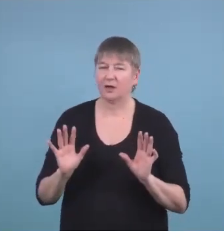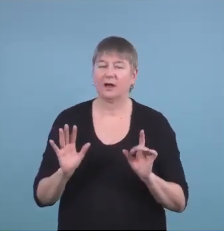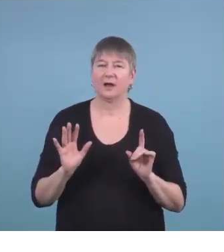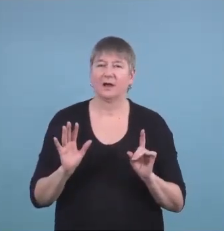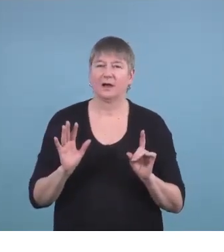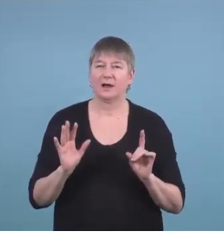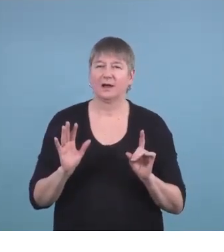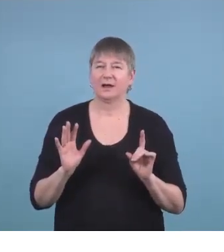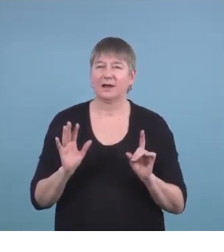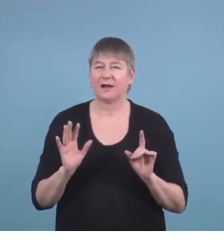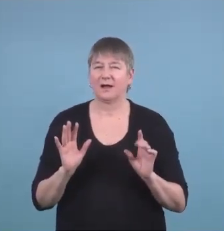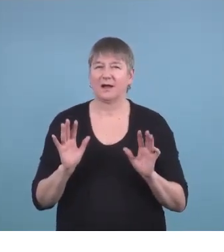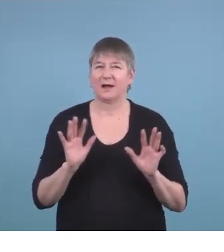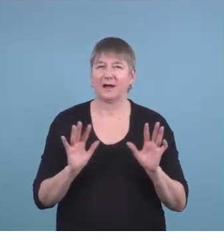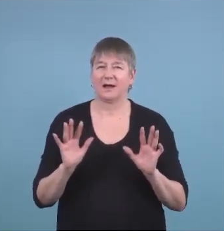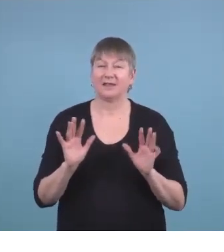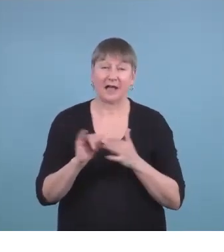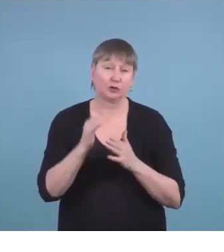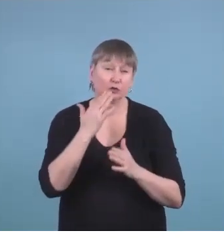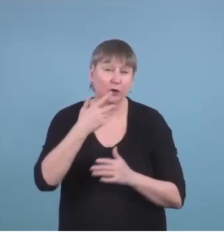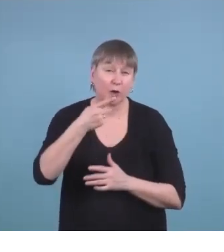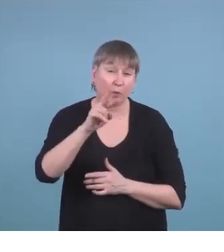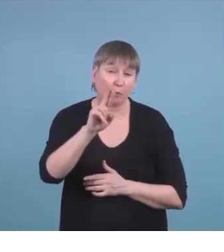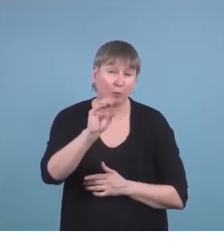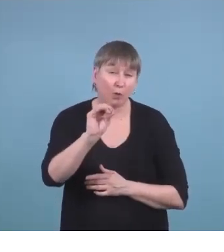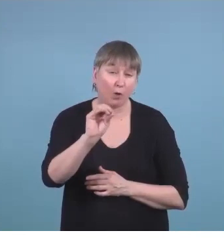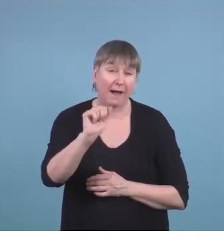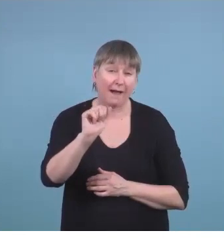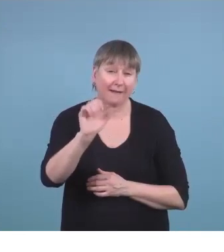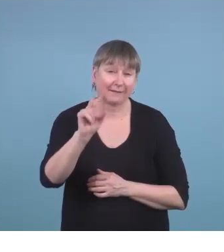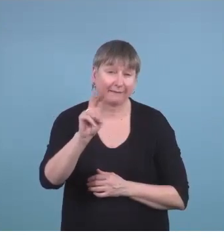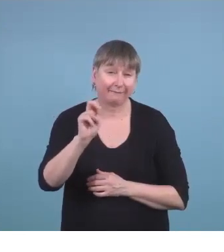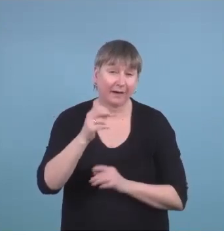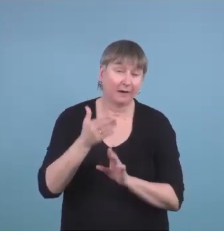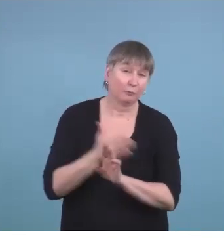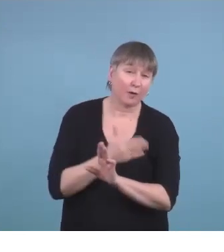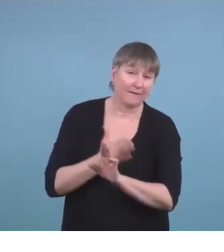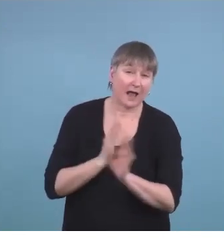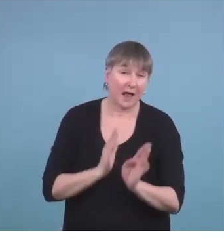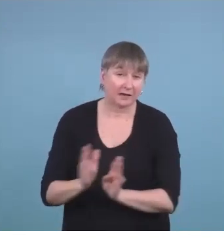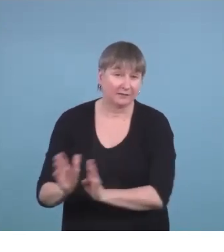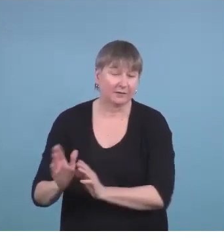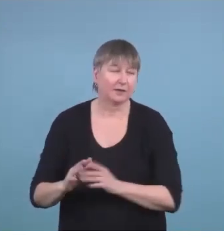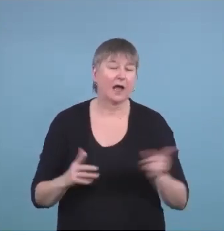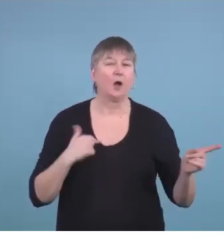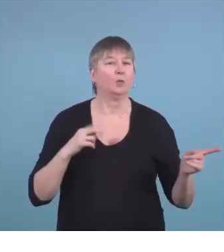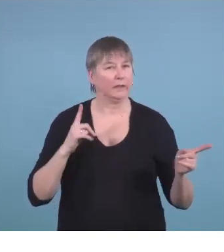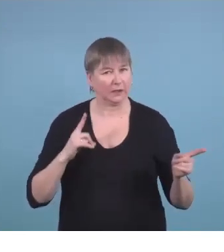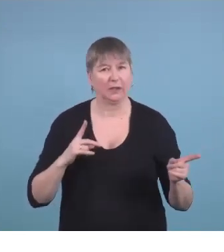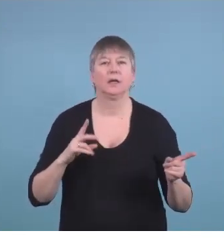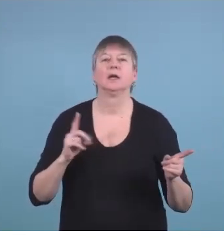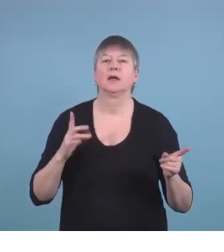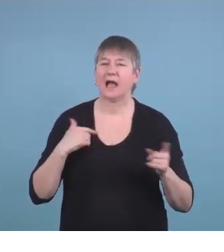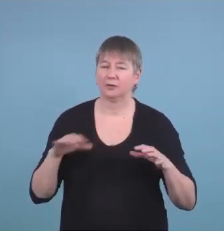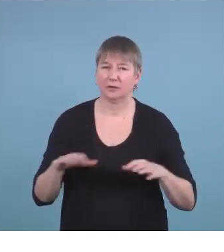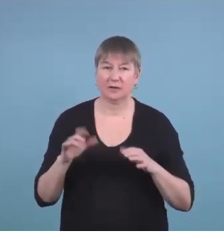think that's proactive on your part. We've worked hard on that. Yeah, I'm